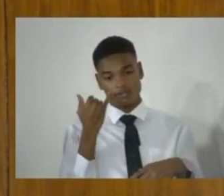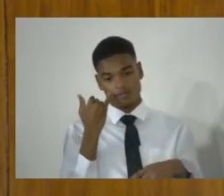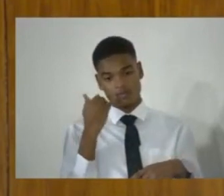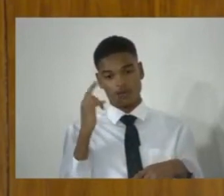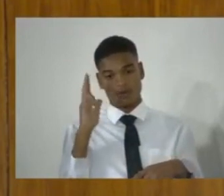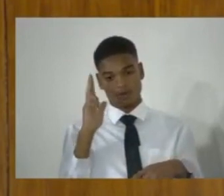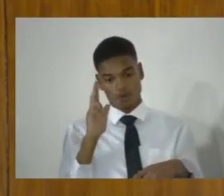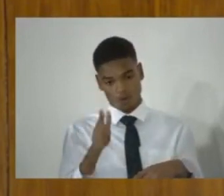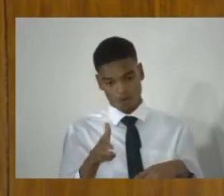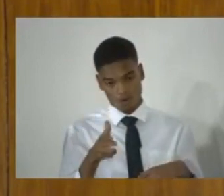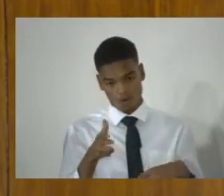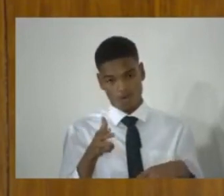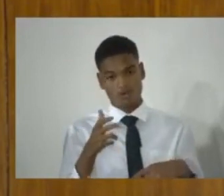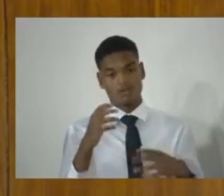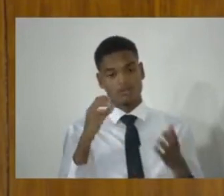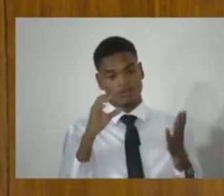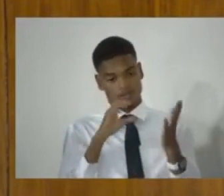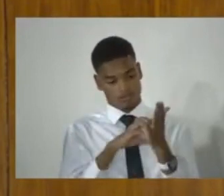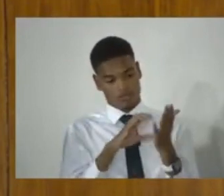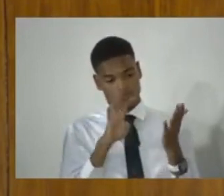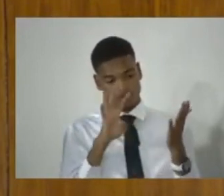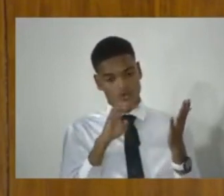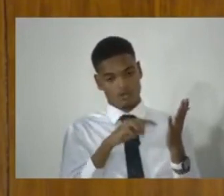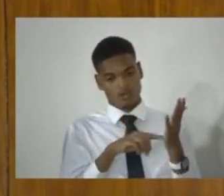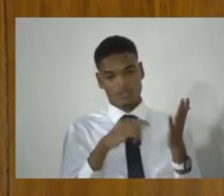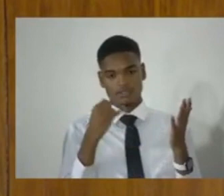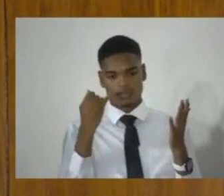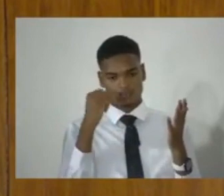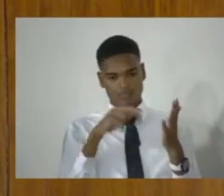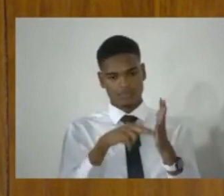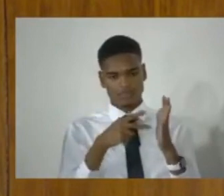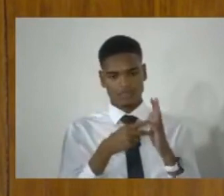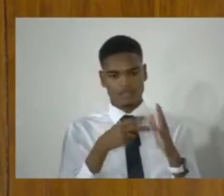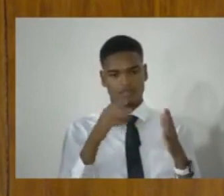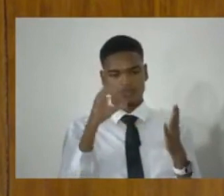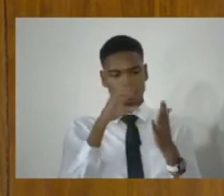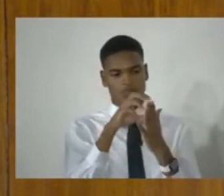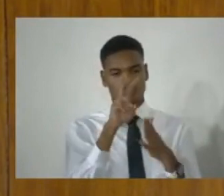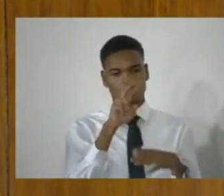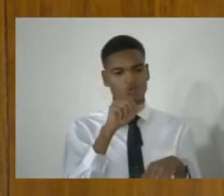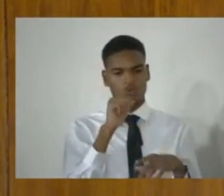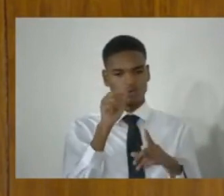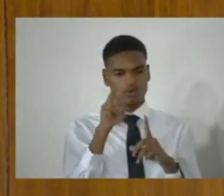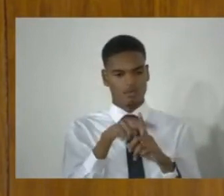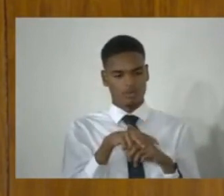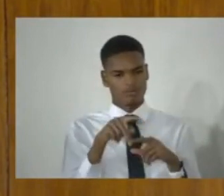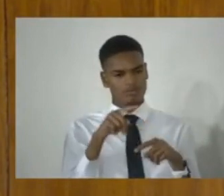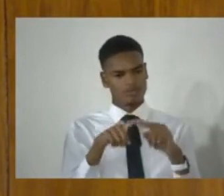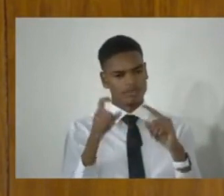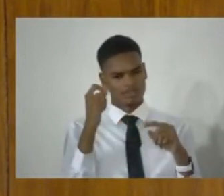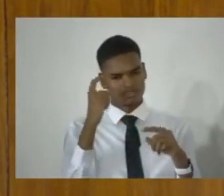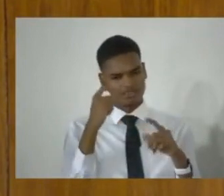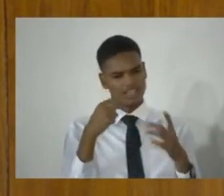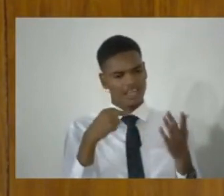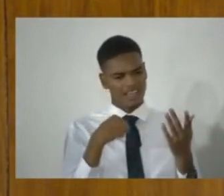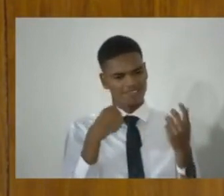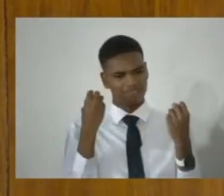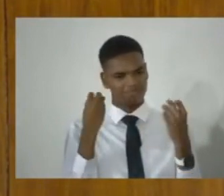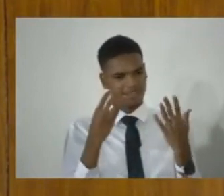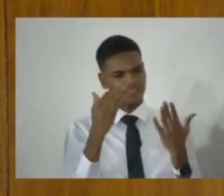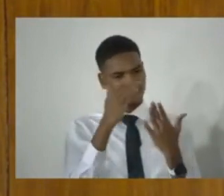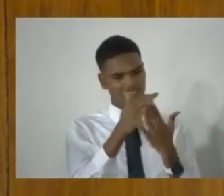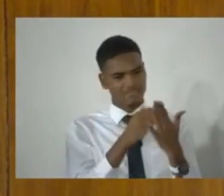ammunition regulated under part four, part two doesn't apply to it. There are many, many places in part two which specifically